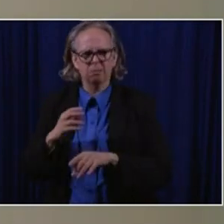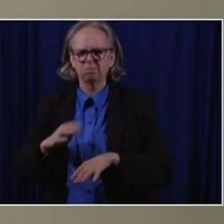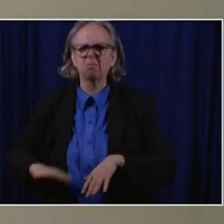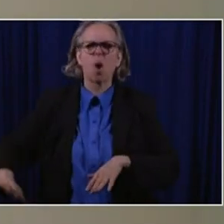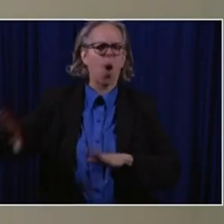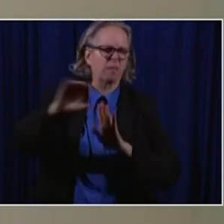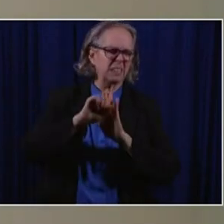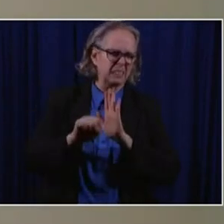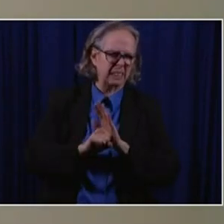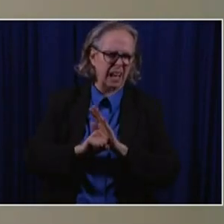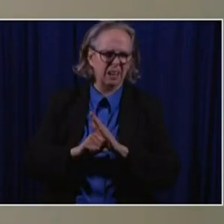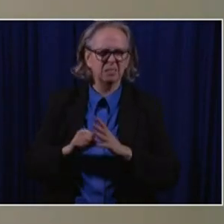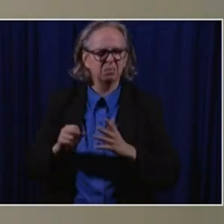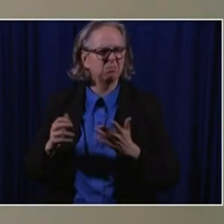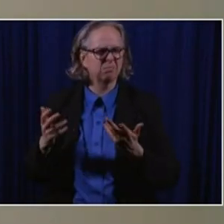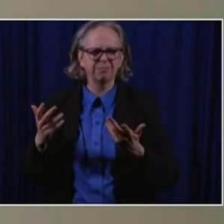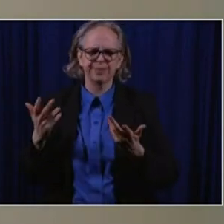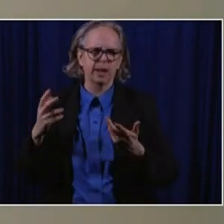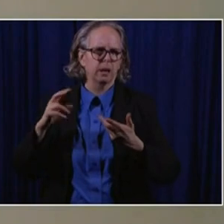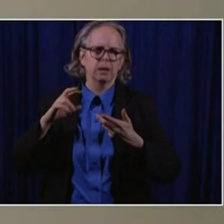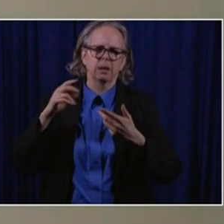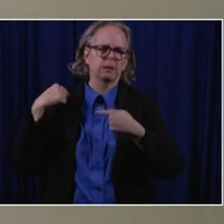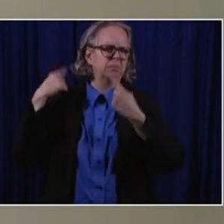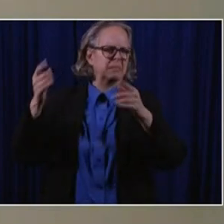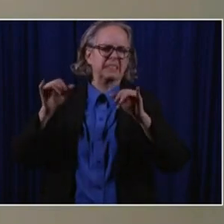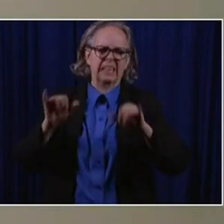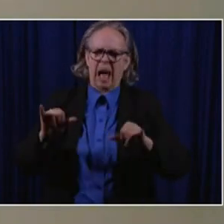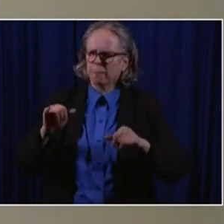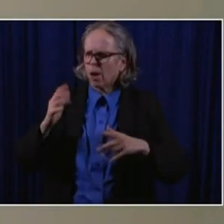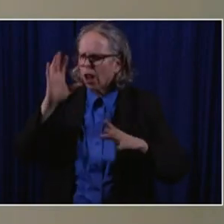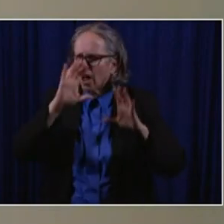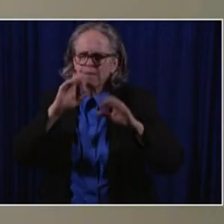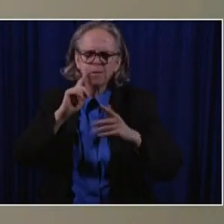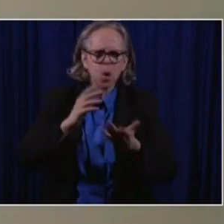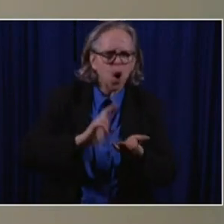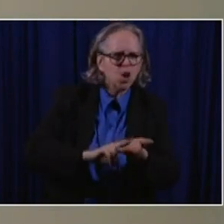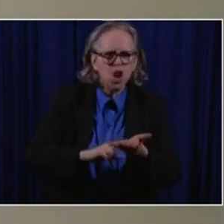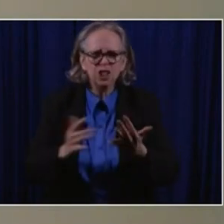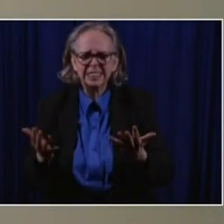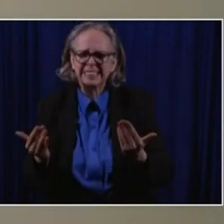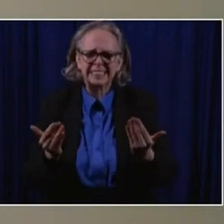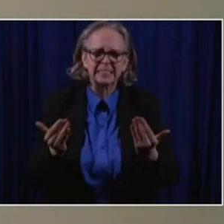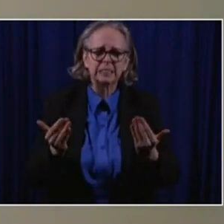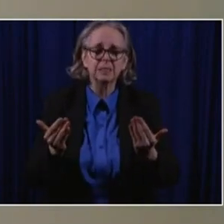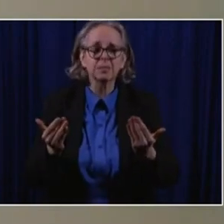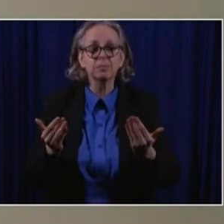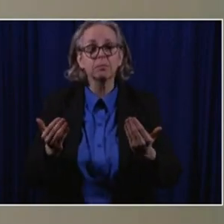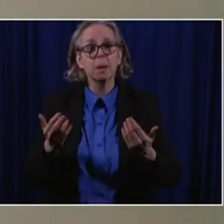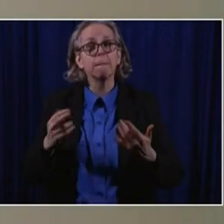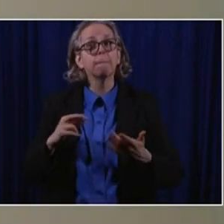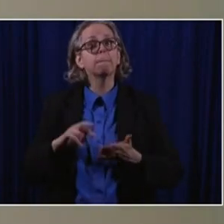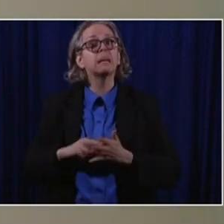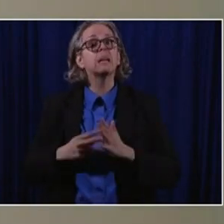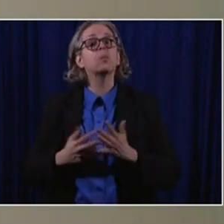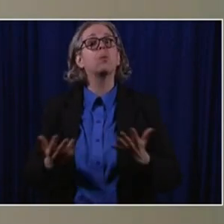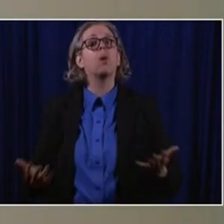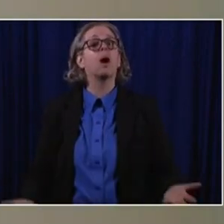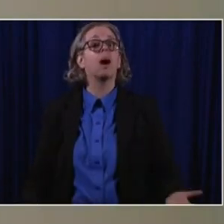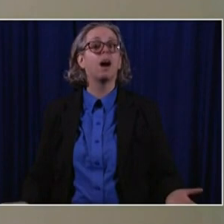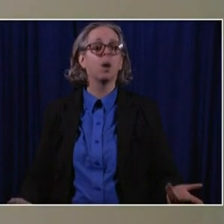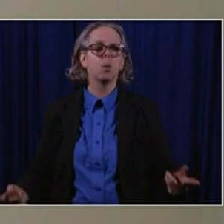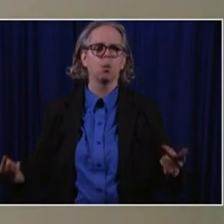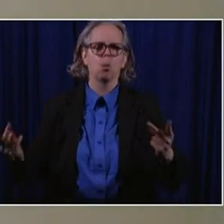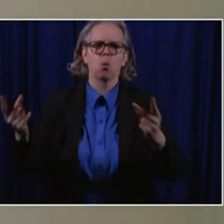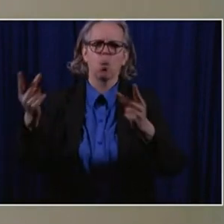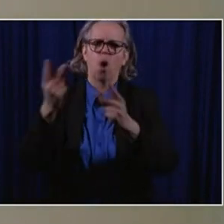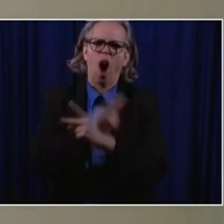this is a national problem. So given that the stress and strain of losing any staff right now is